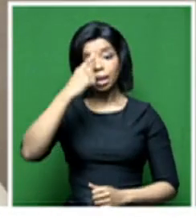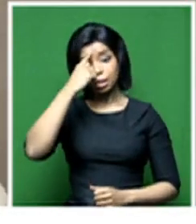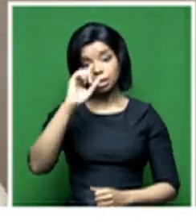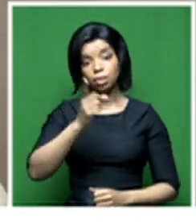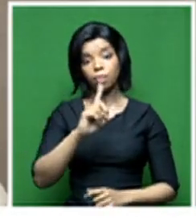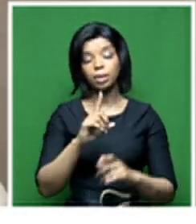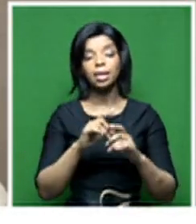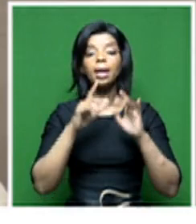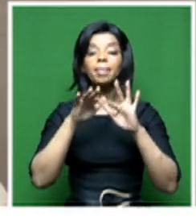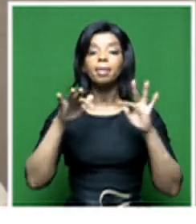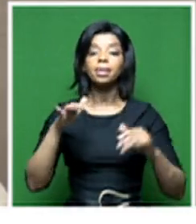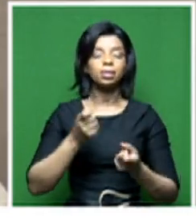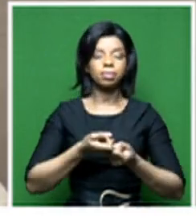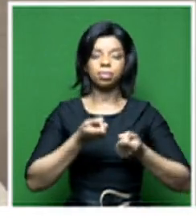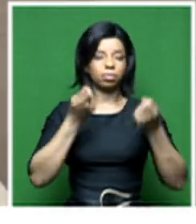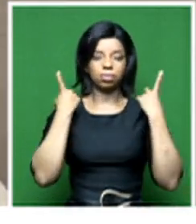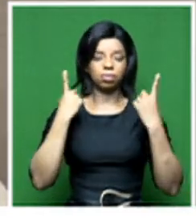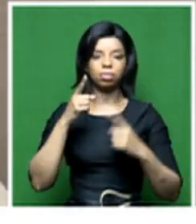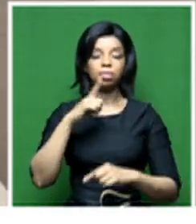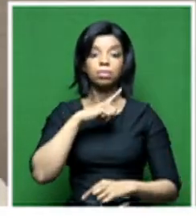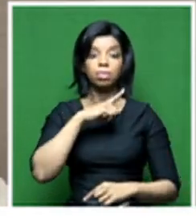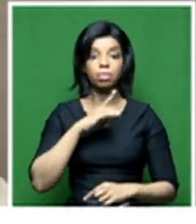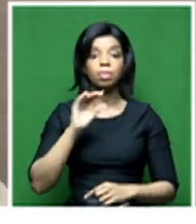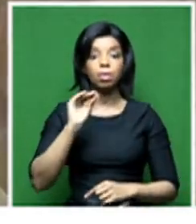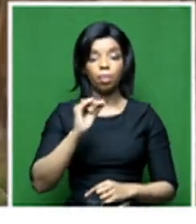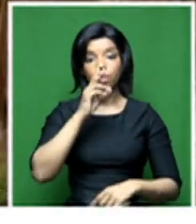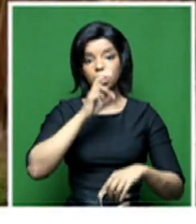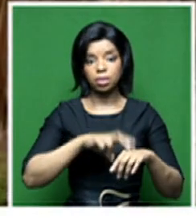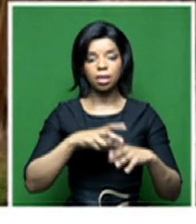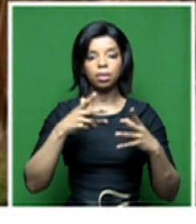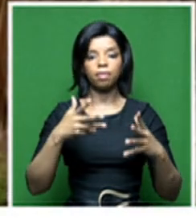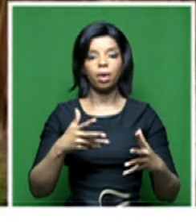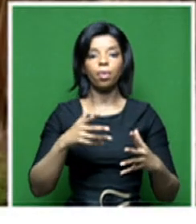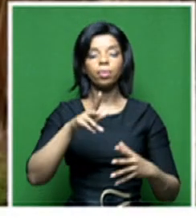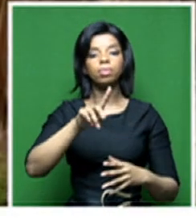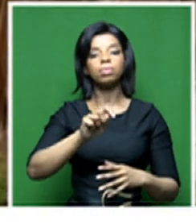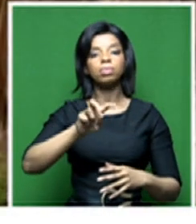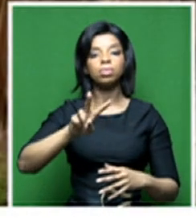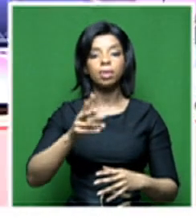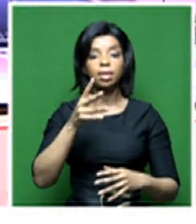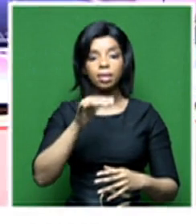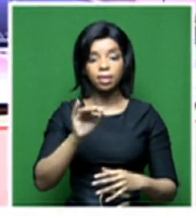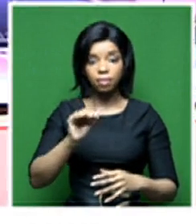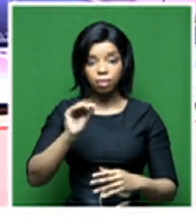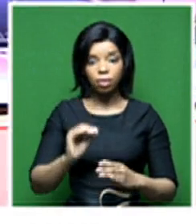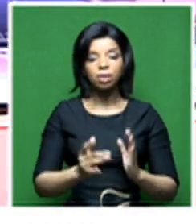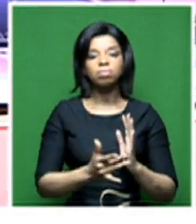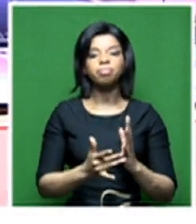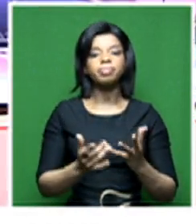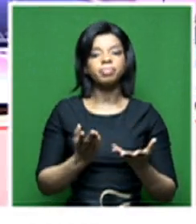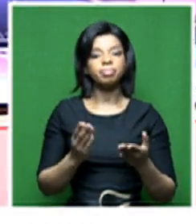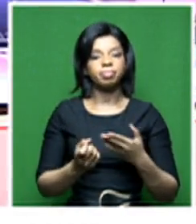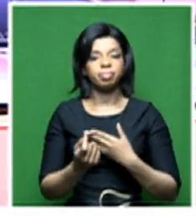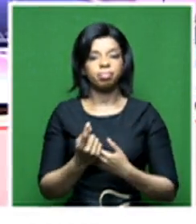-tier system and that there's a need for a public broadcaster where there's an education element to it, there's a communication and